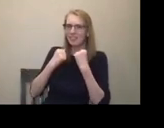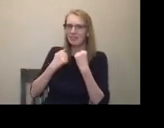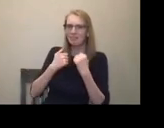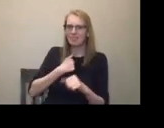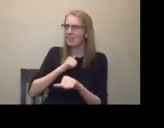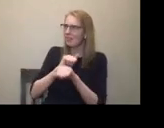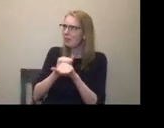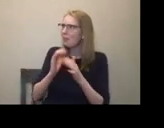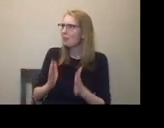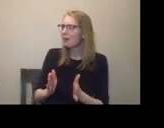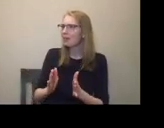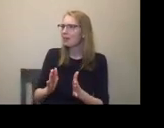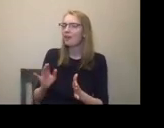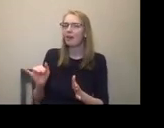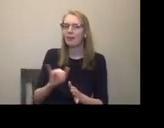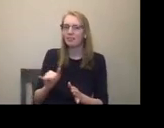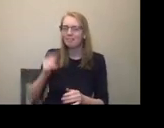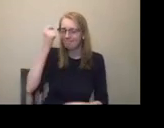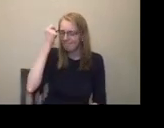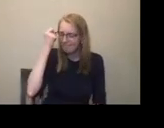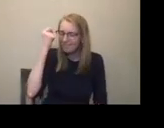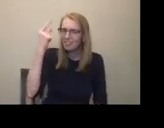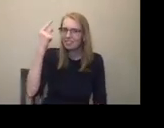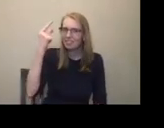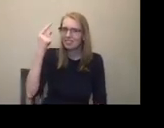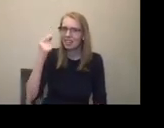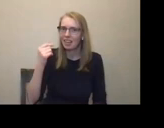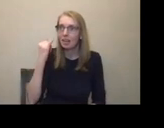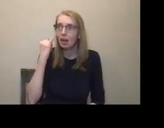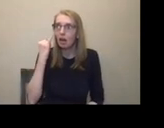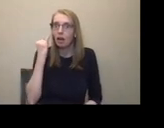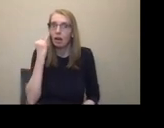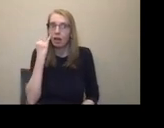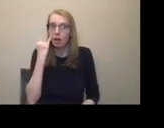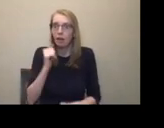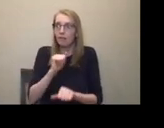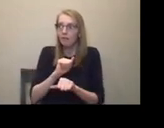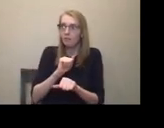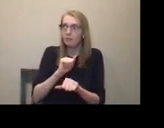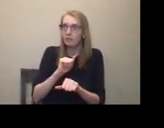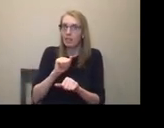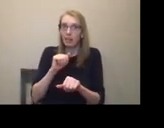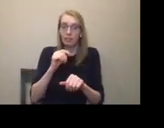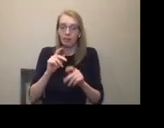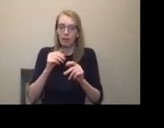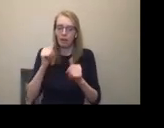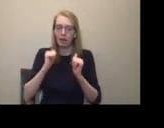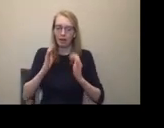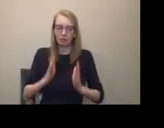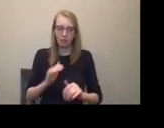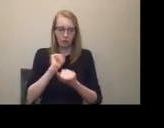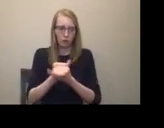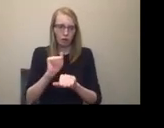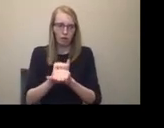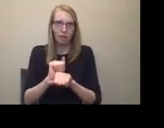become afraid and don't want to receive directing from you and other defenses kick in, you can remind them of their contractual obligations and you can be confident